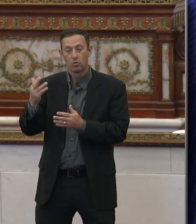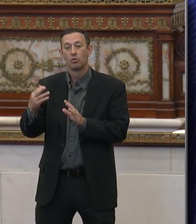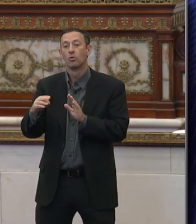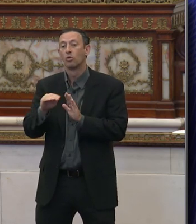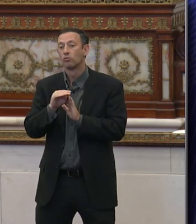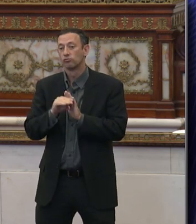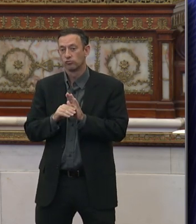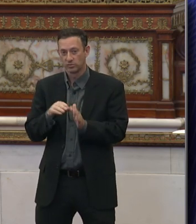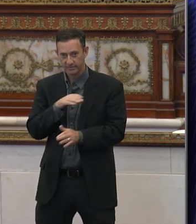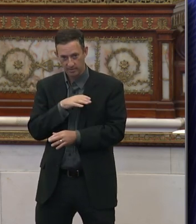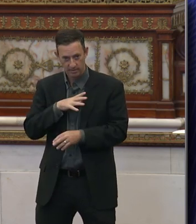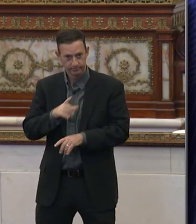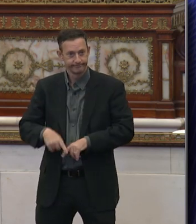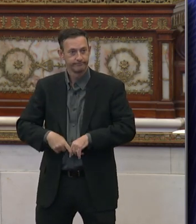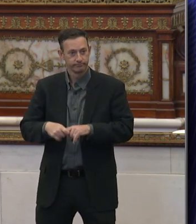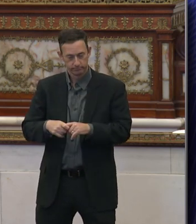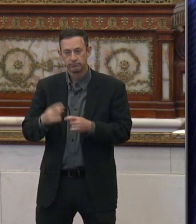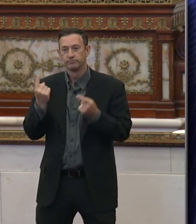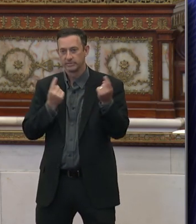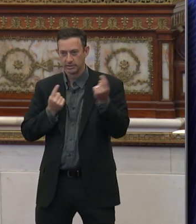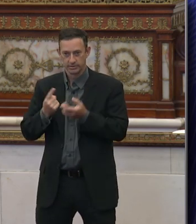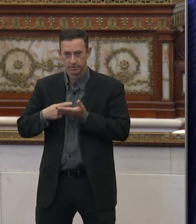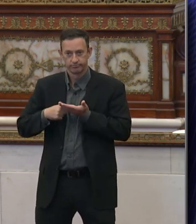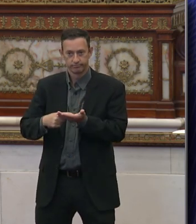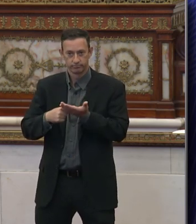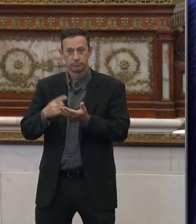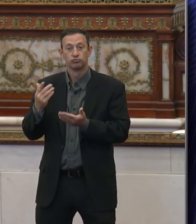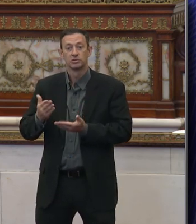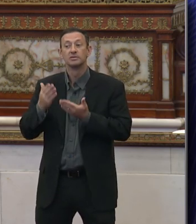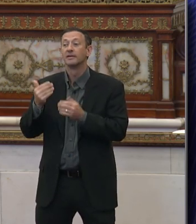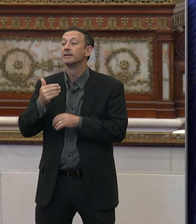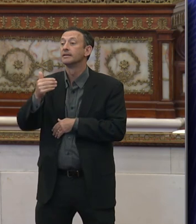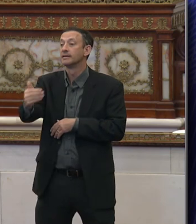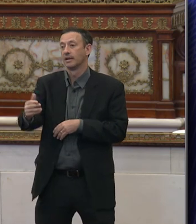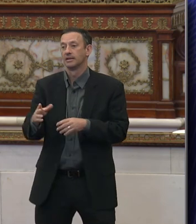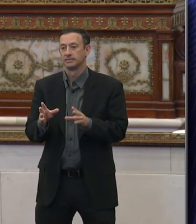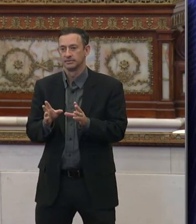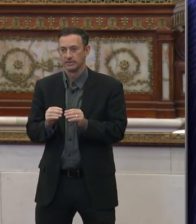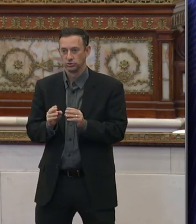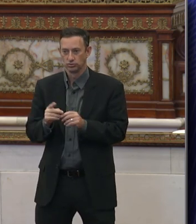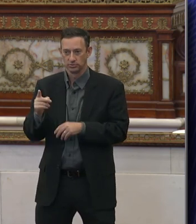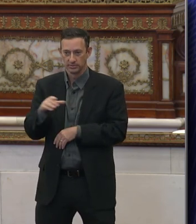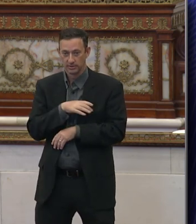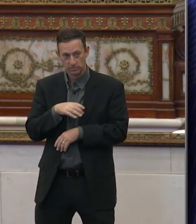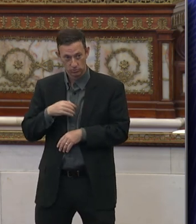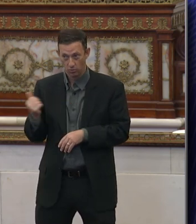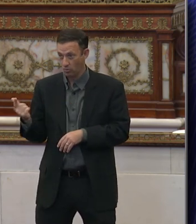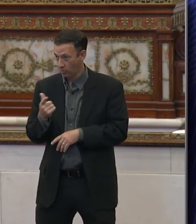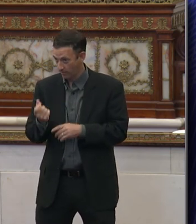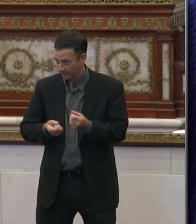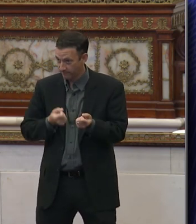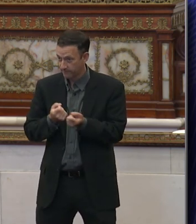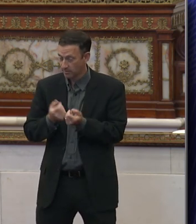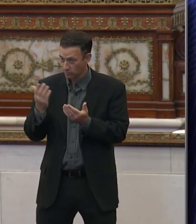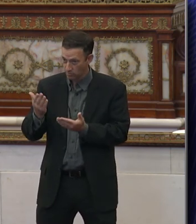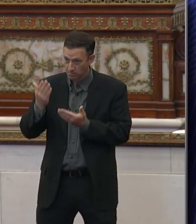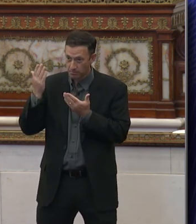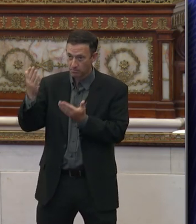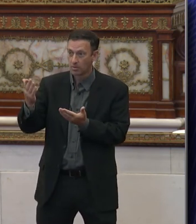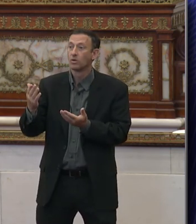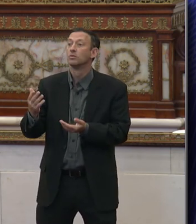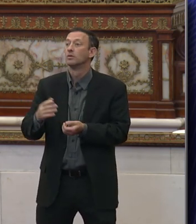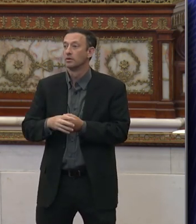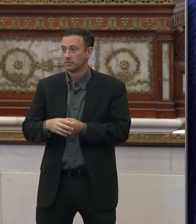All of those All of those in favor of the motion will signify